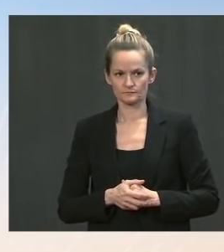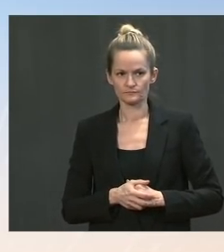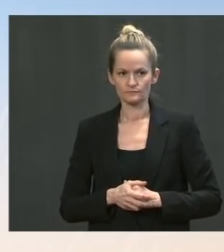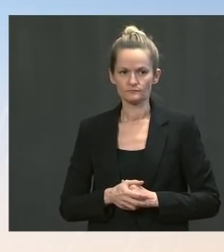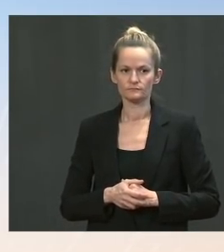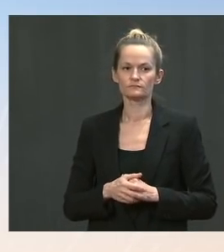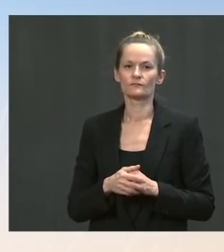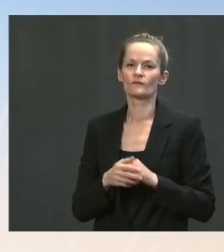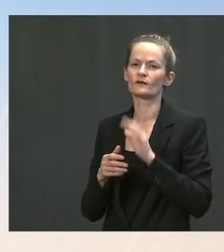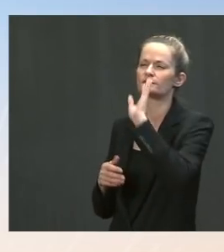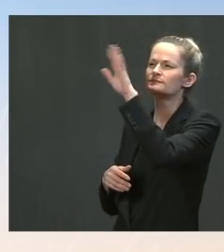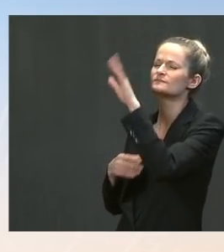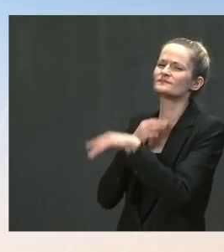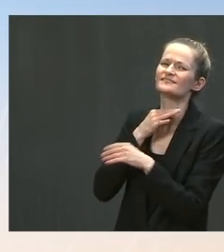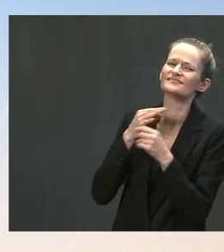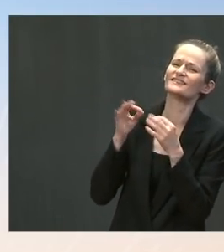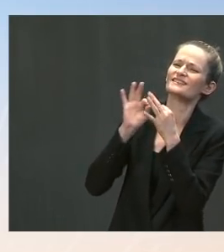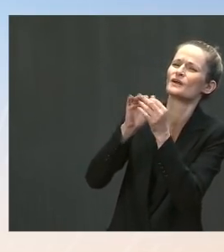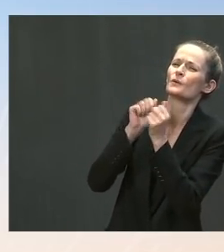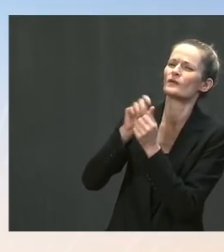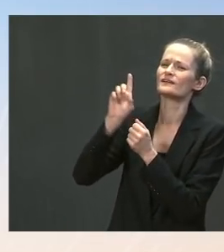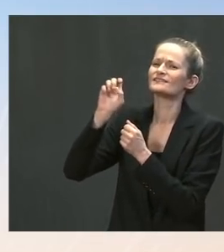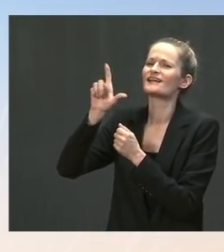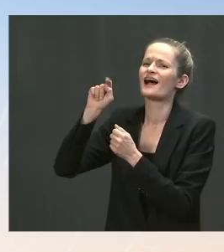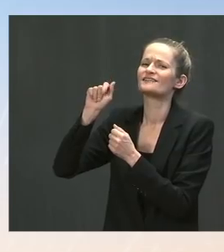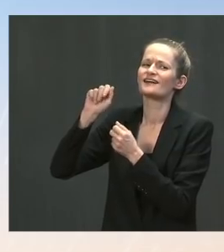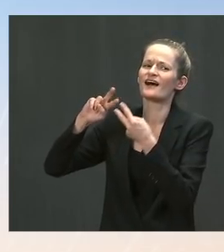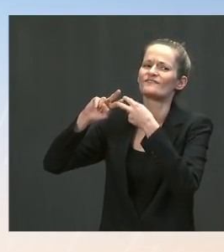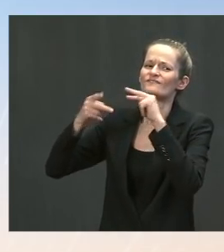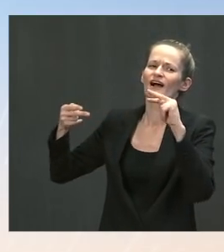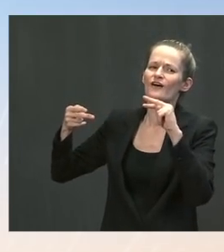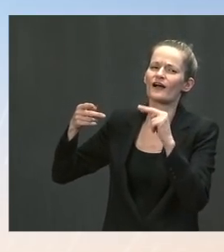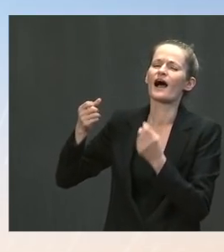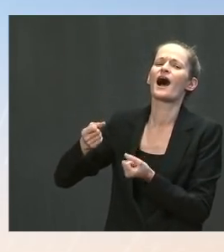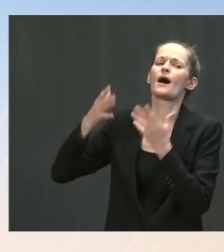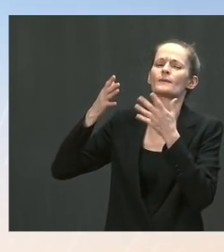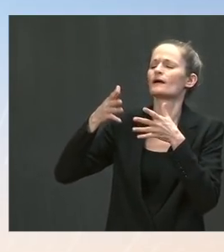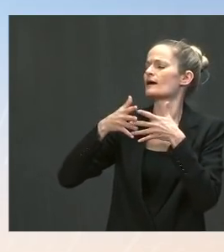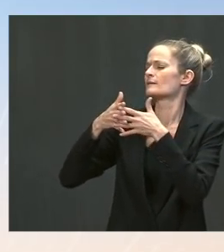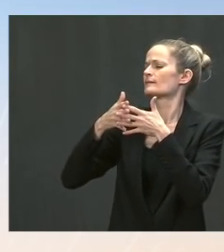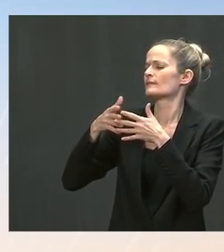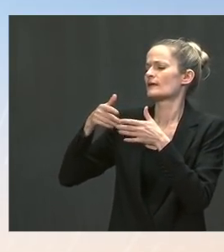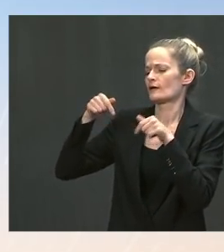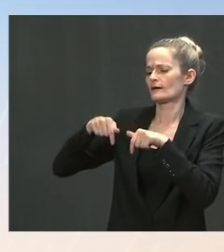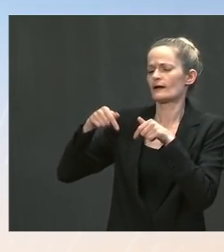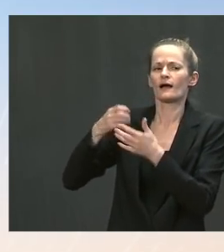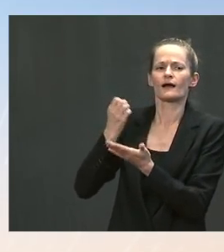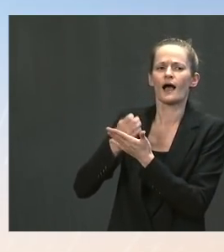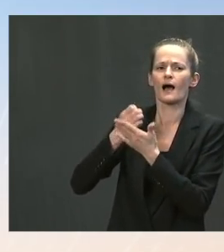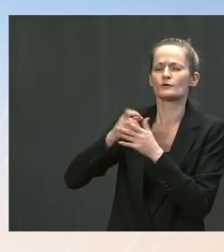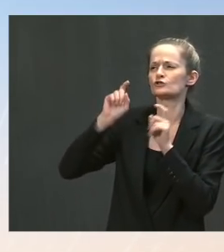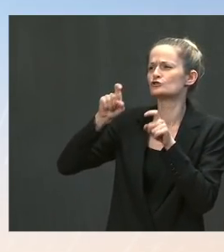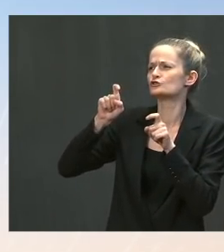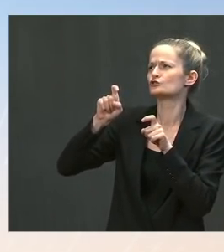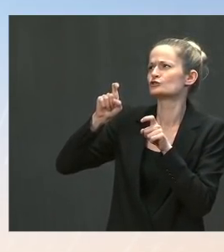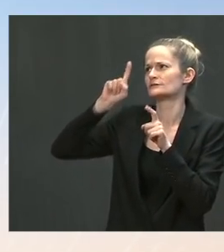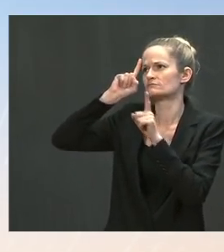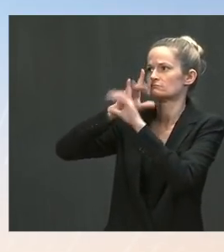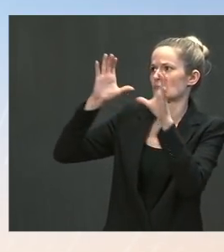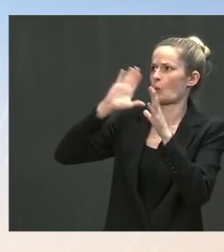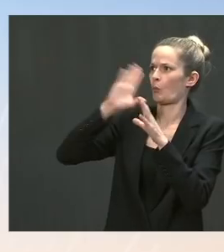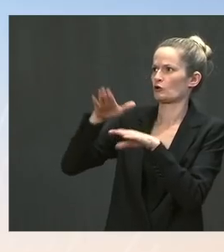should Americans expect an economic slowdown? What's the message from the White House to ordinary Americans who might be a little nervous moving forward?